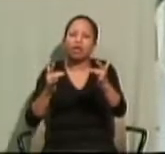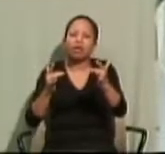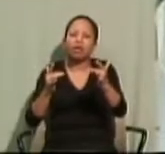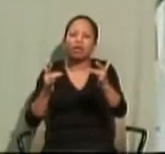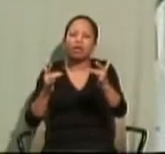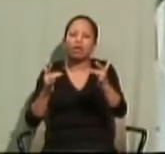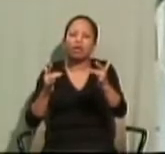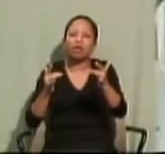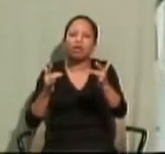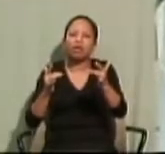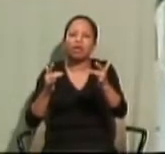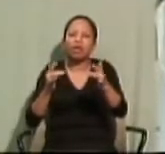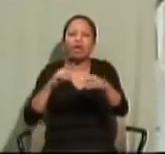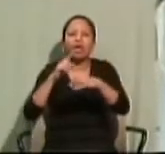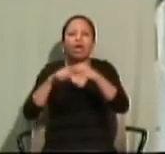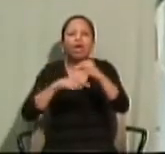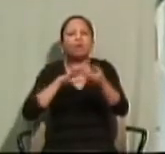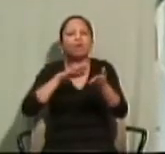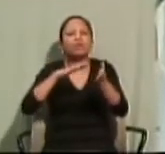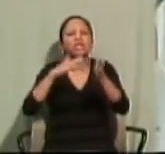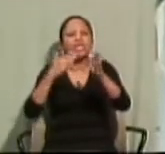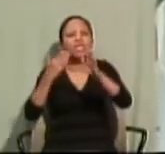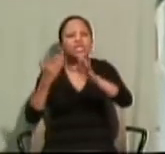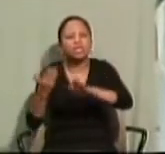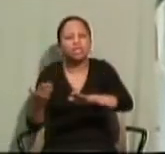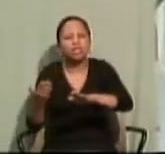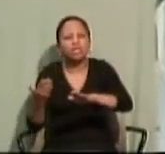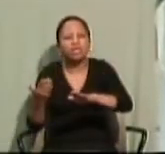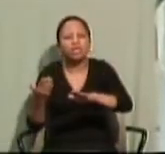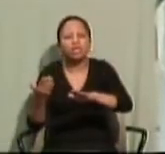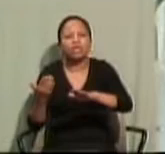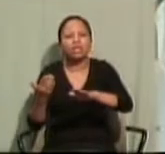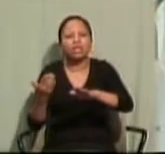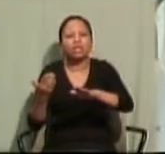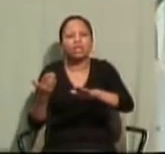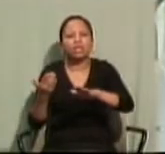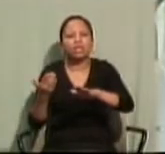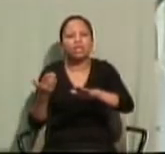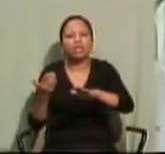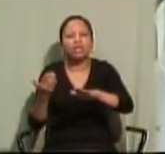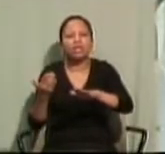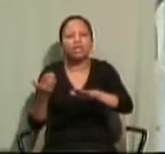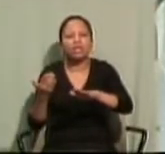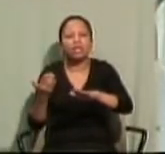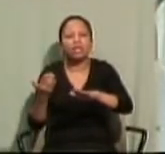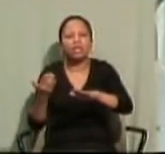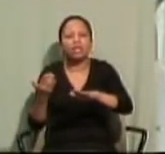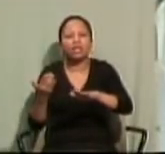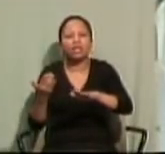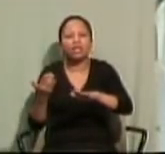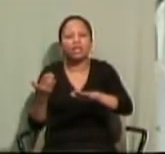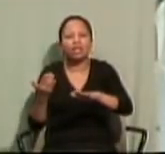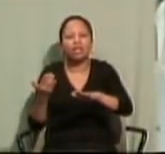on the death, on my death.